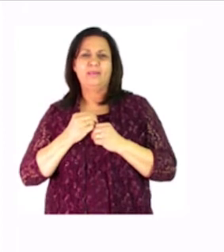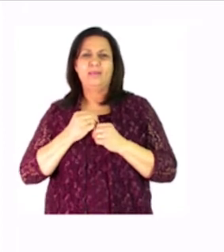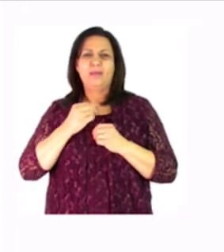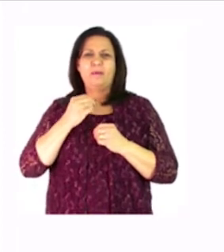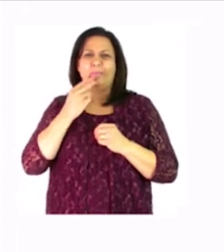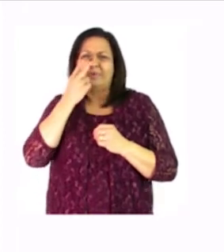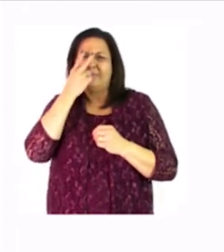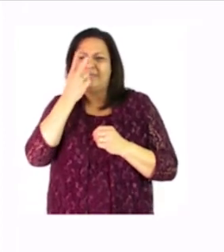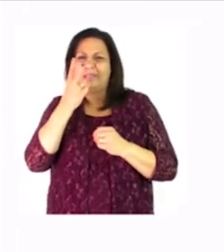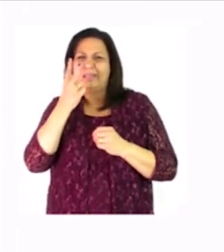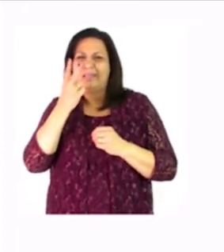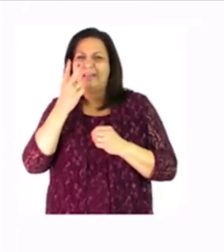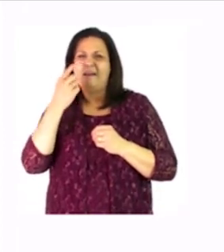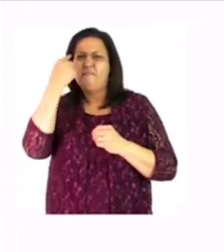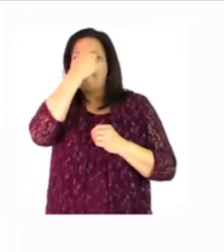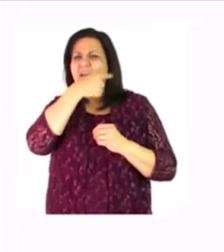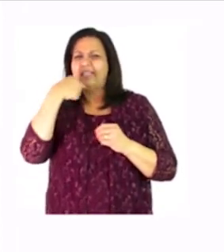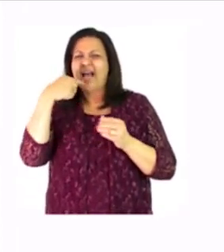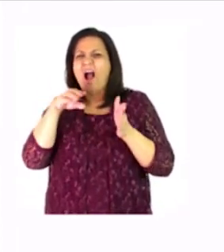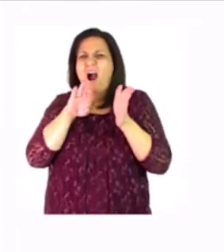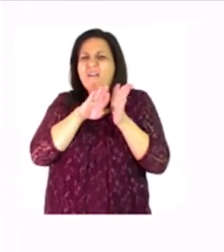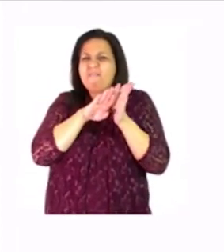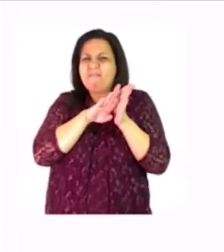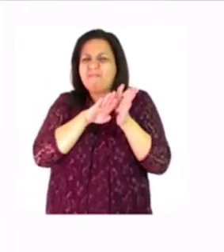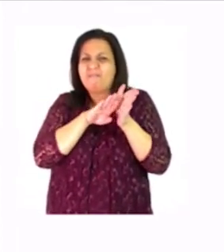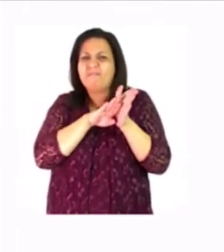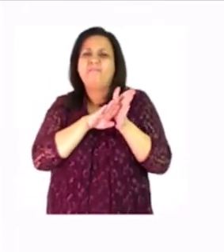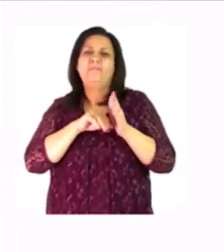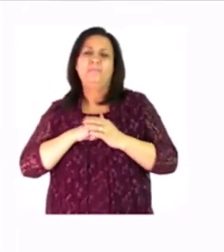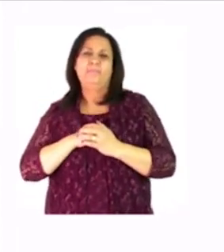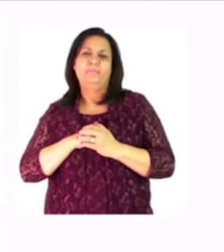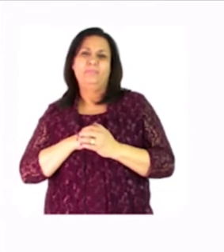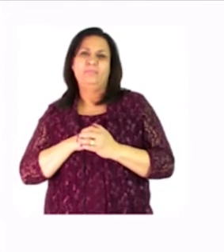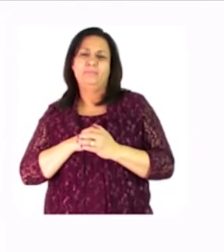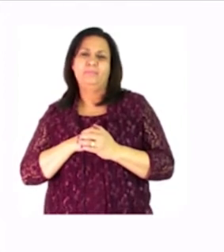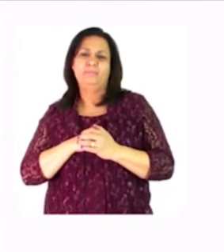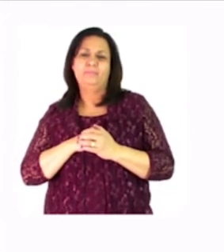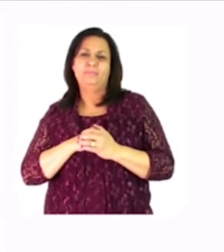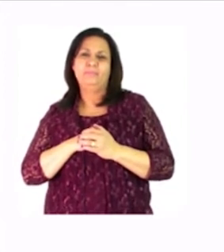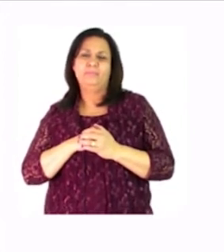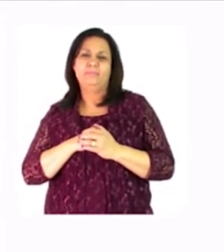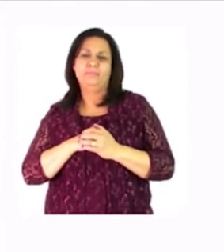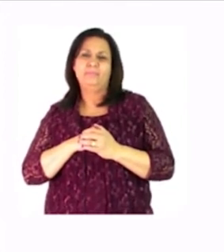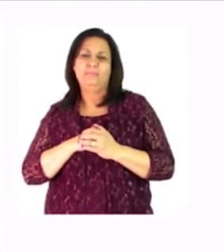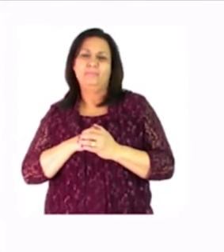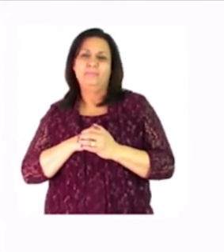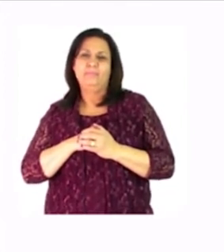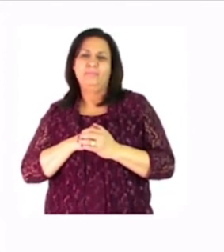face of the sun it tells us something we will go back to that and explain a little bit later